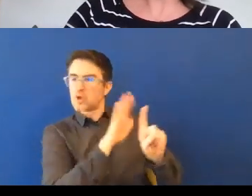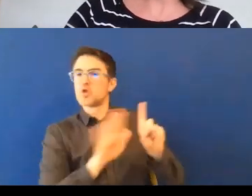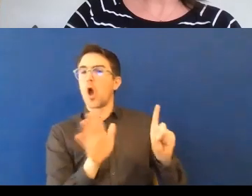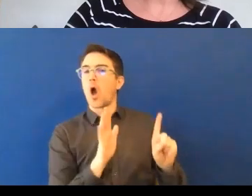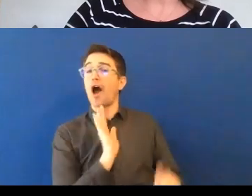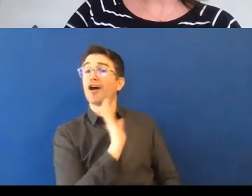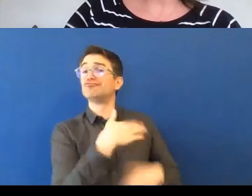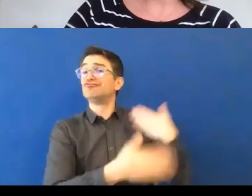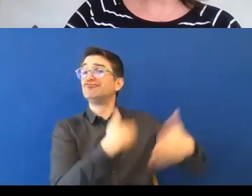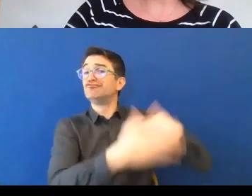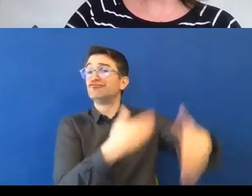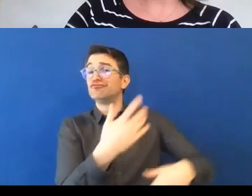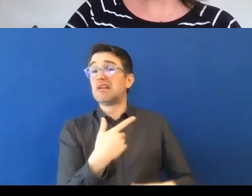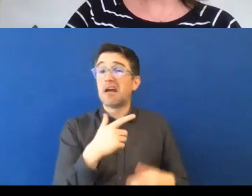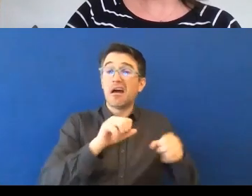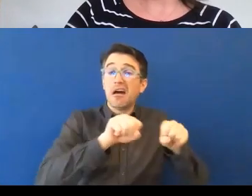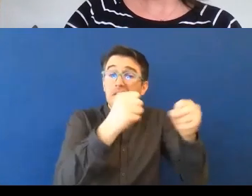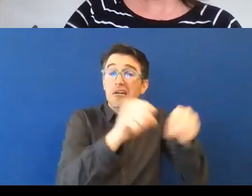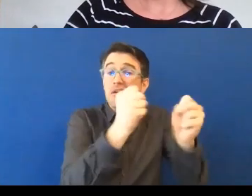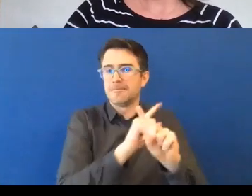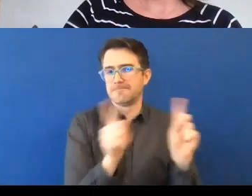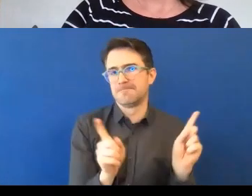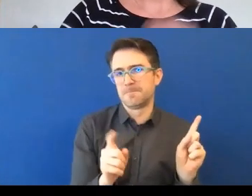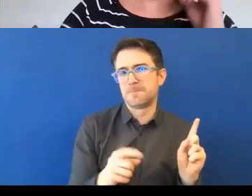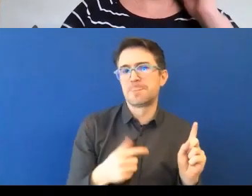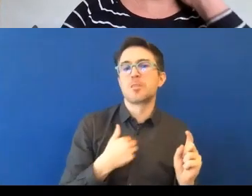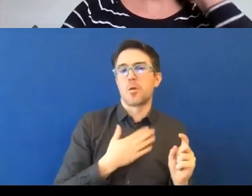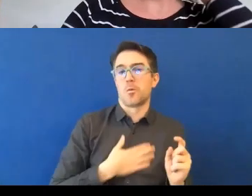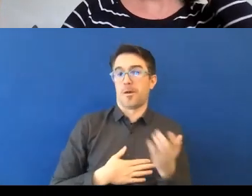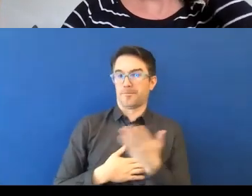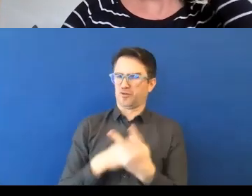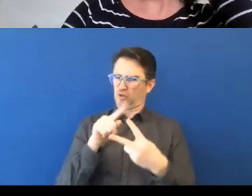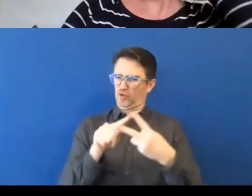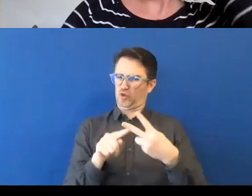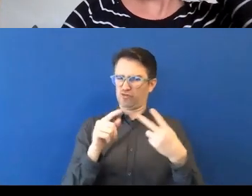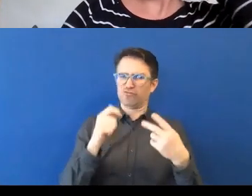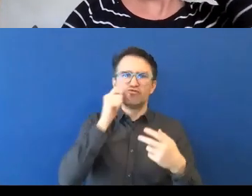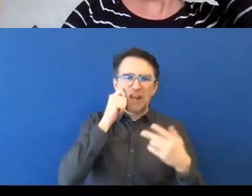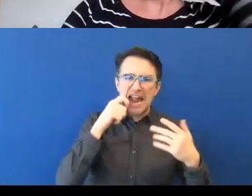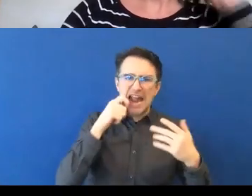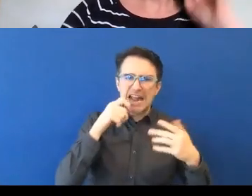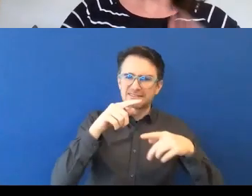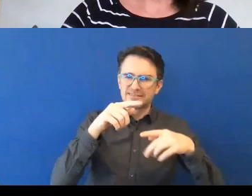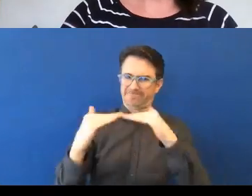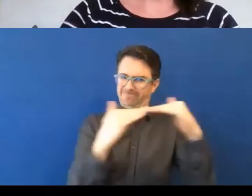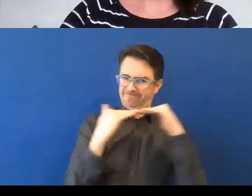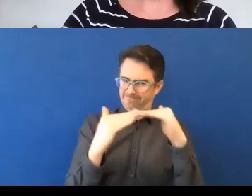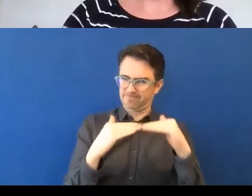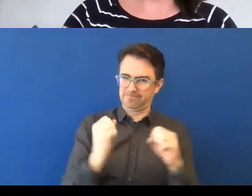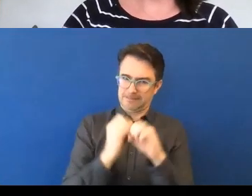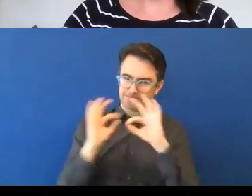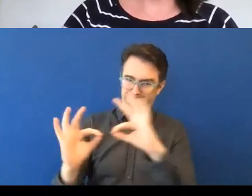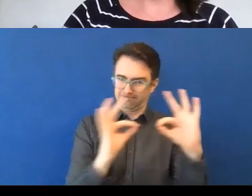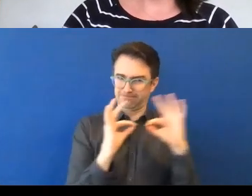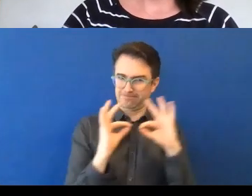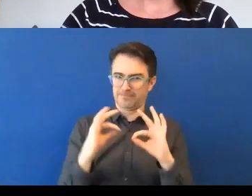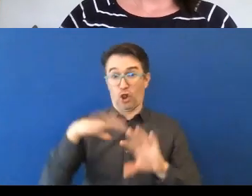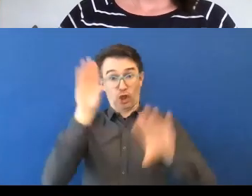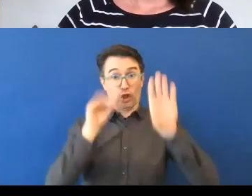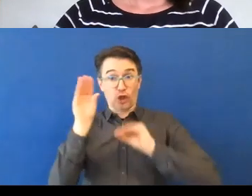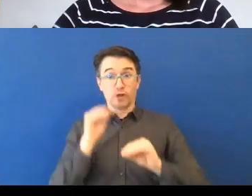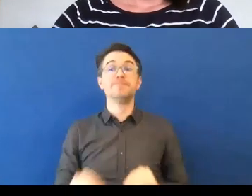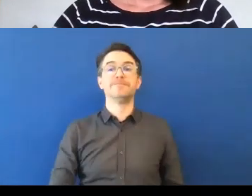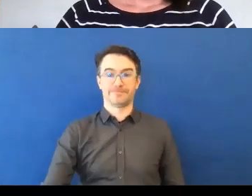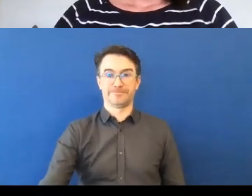Excellent. Well, let me jump into the Q&A, because we're running out of time. But this is a